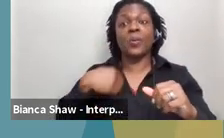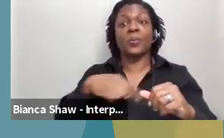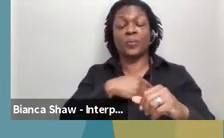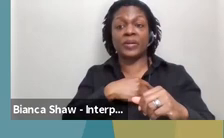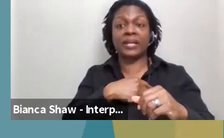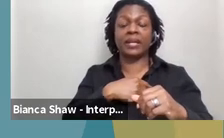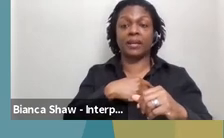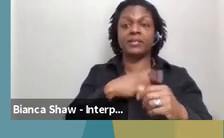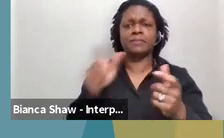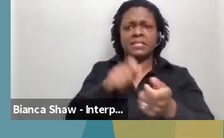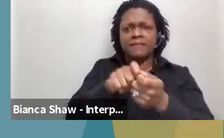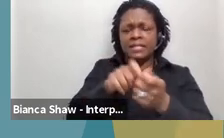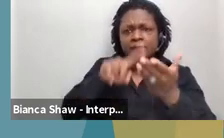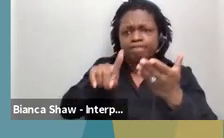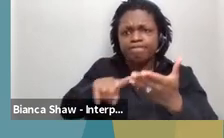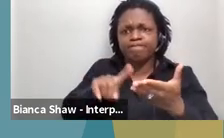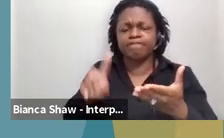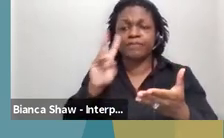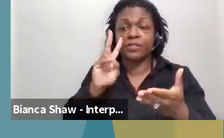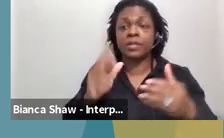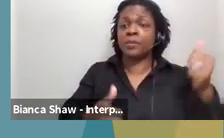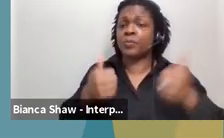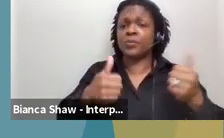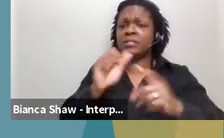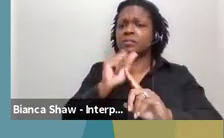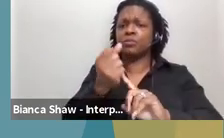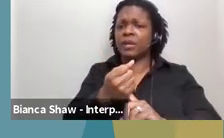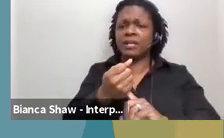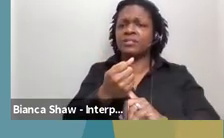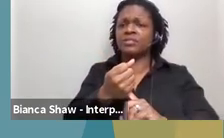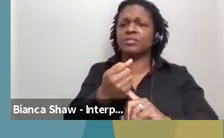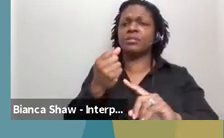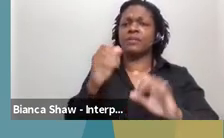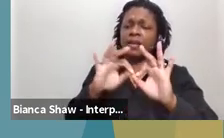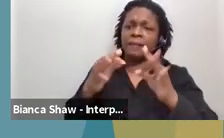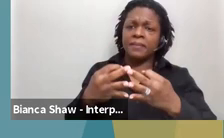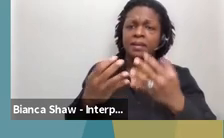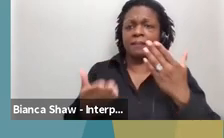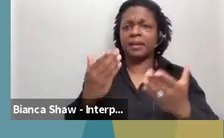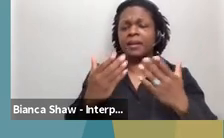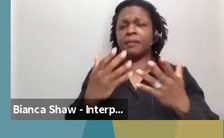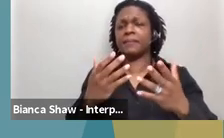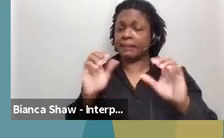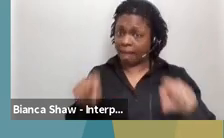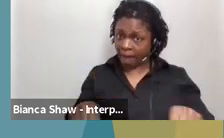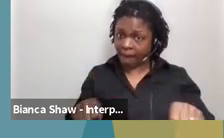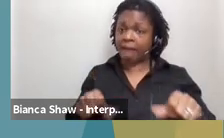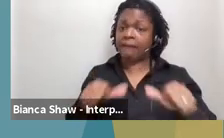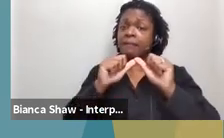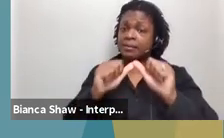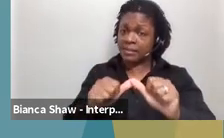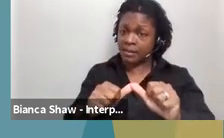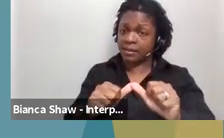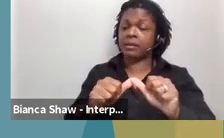specifically at in what circumstances family members may be able to continue to be paid